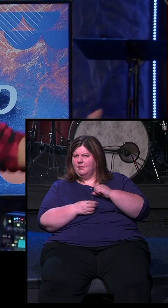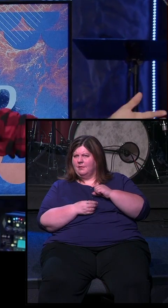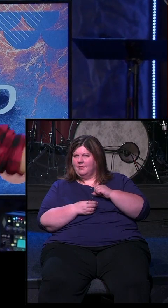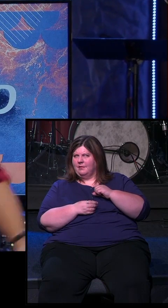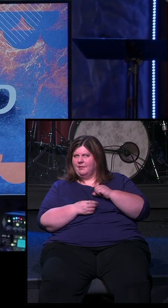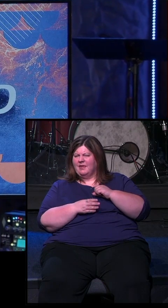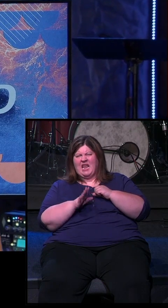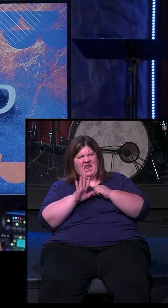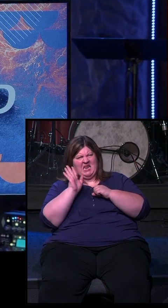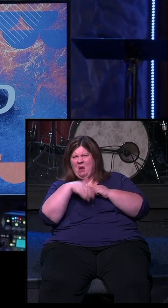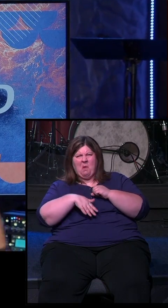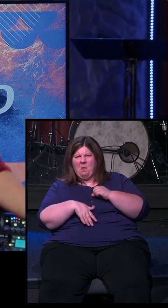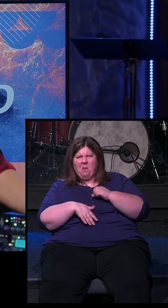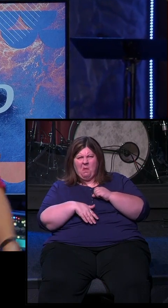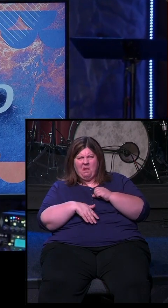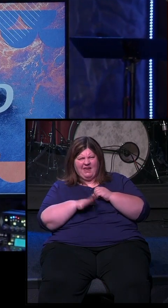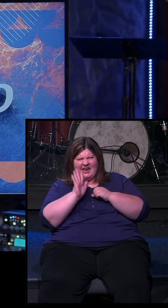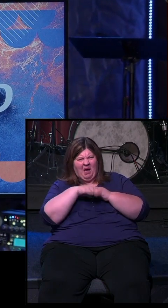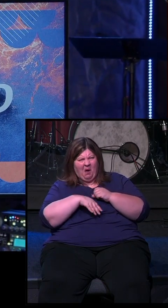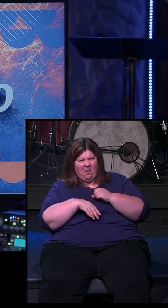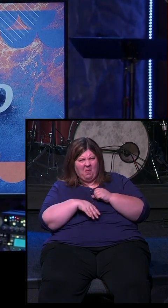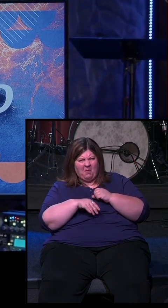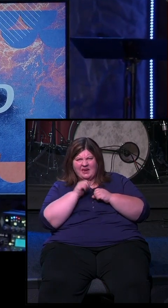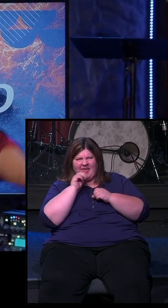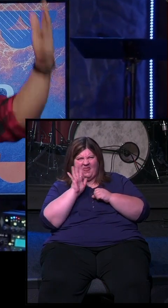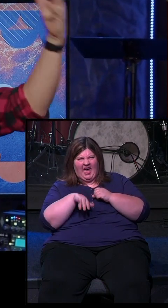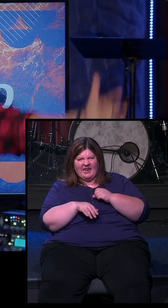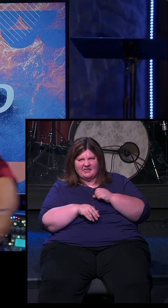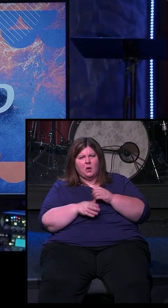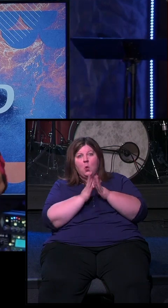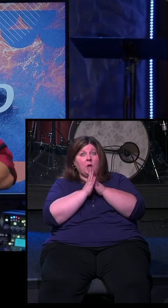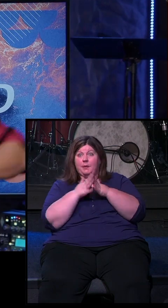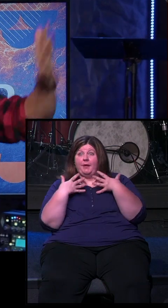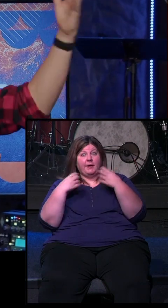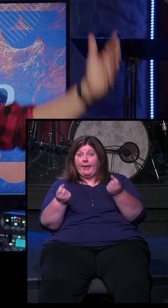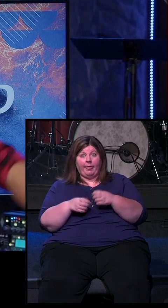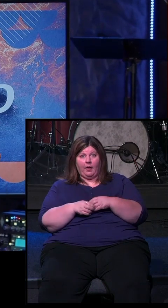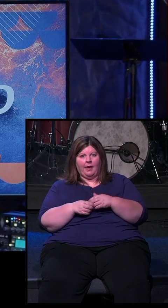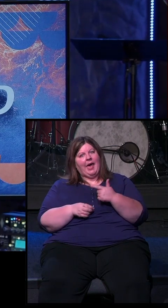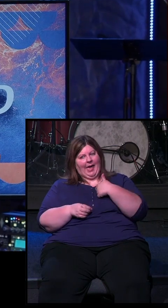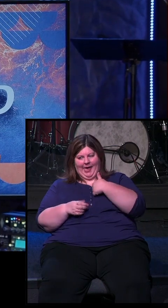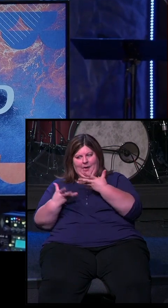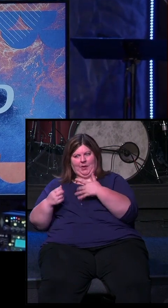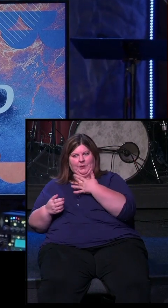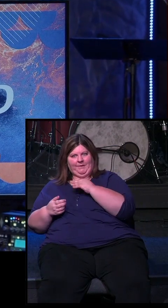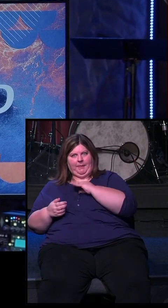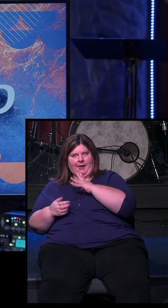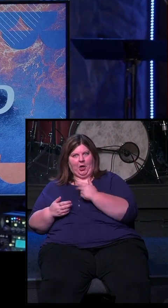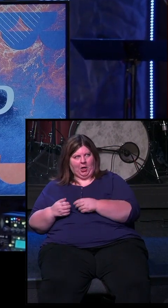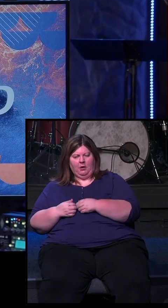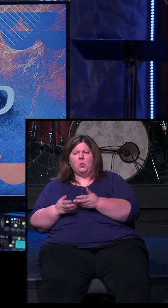Like, no, we're not going to pray for that. Are you kidding me? We're just going to pray for total, that would make me feel better. Let's just pray for total healing.